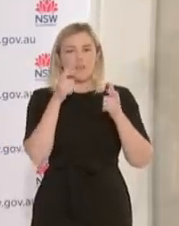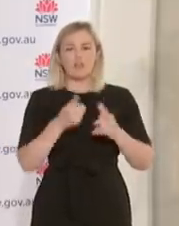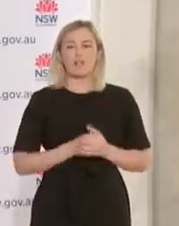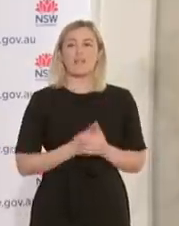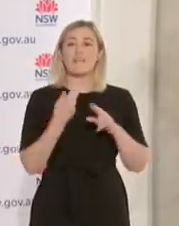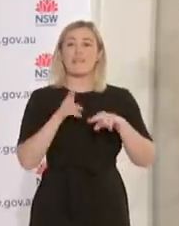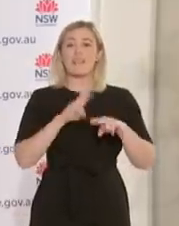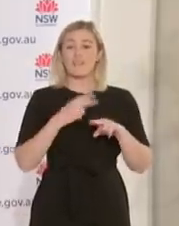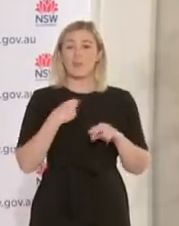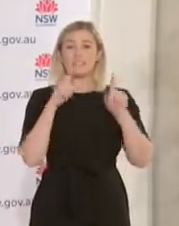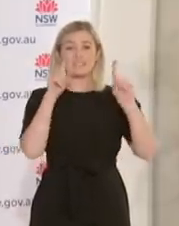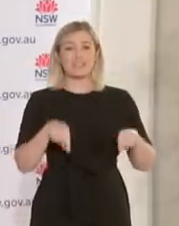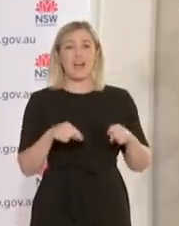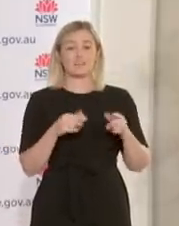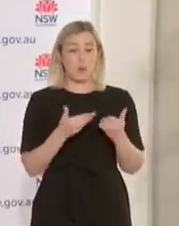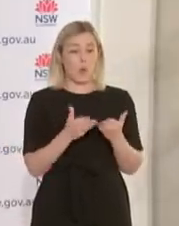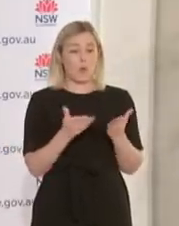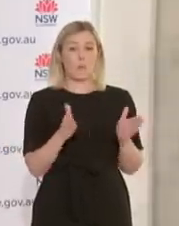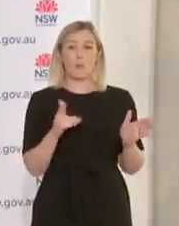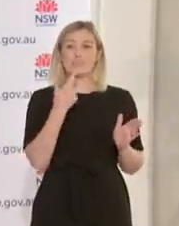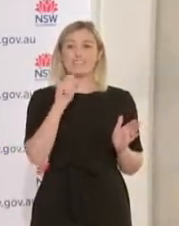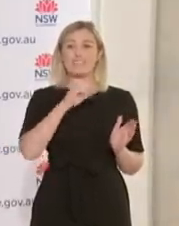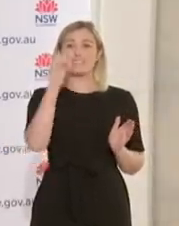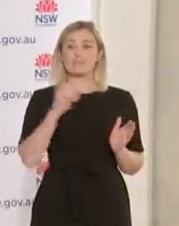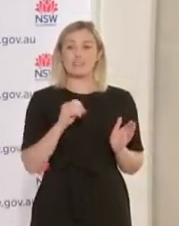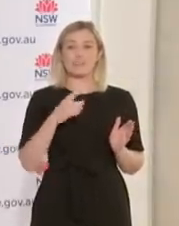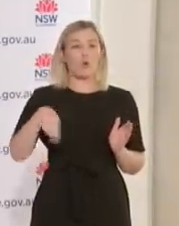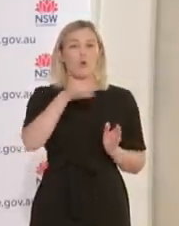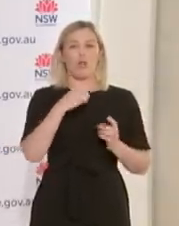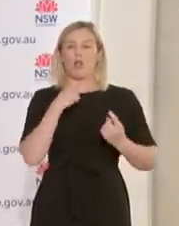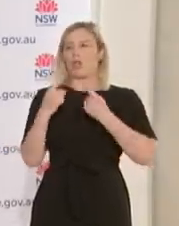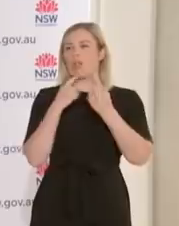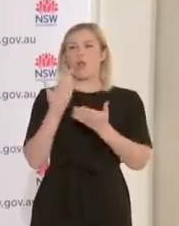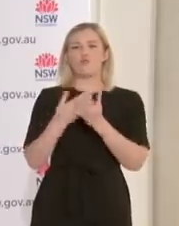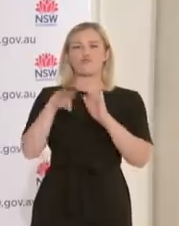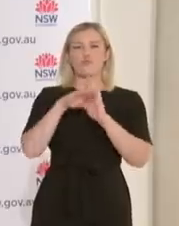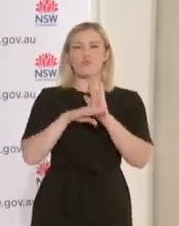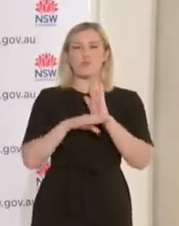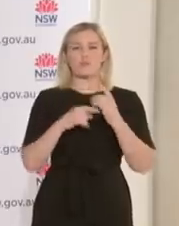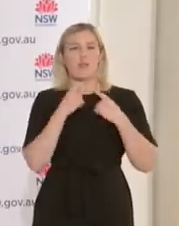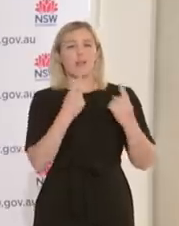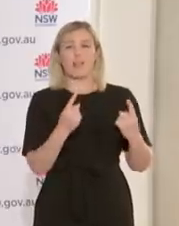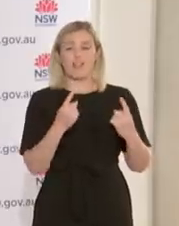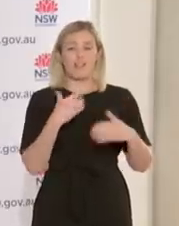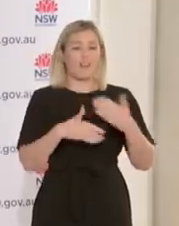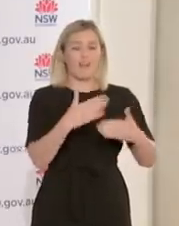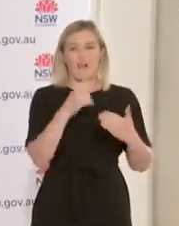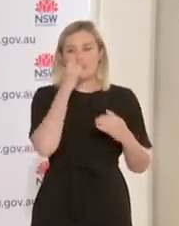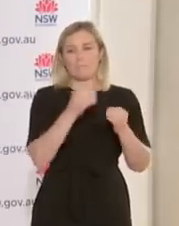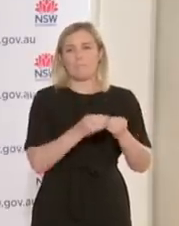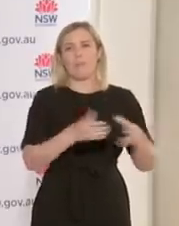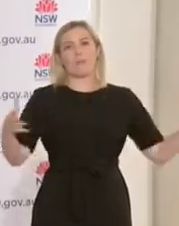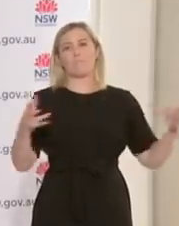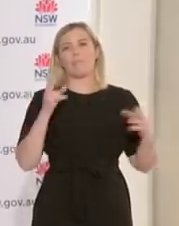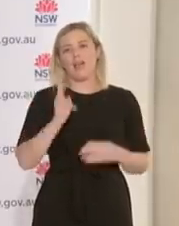open up at 70% double dose and that's not what we want to see. want to make sure that when we get to that 70% double dose figure that we've managed